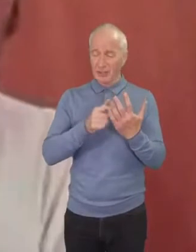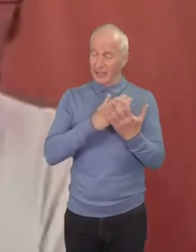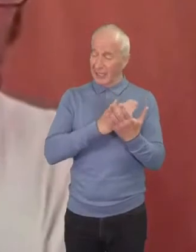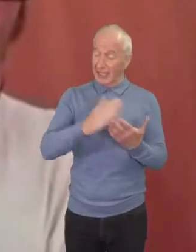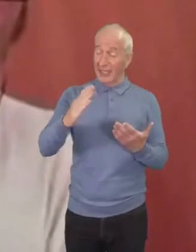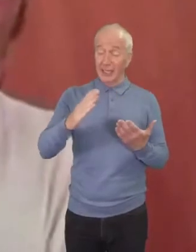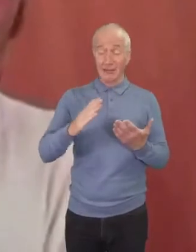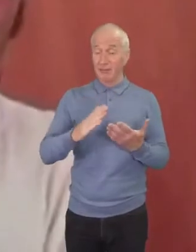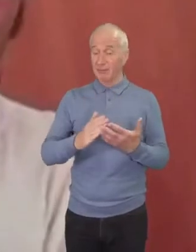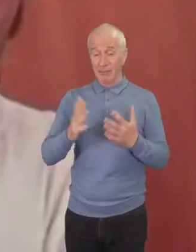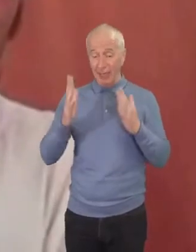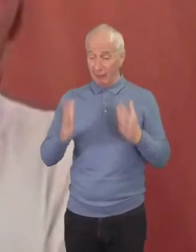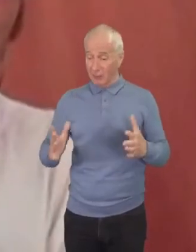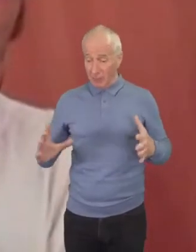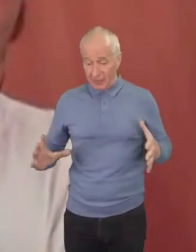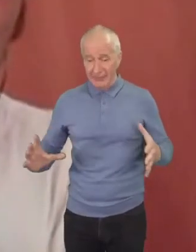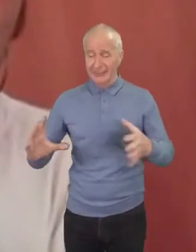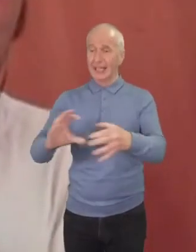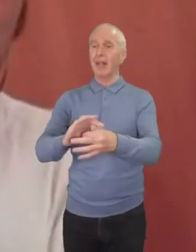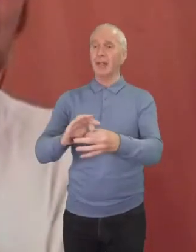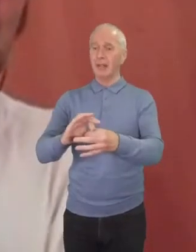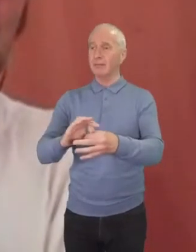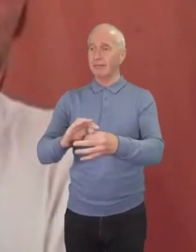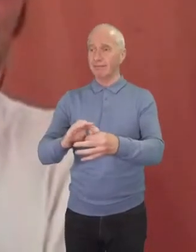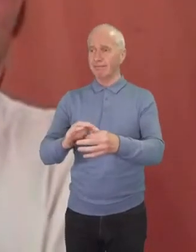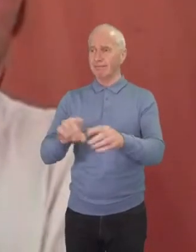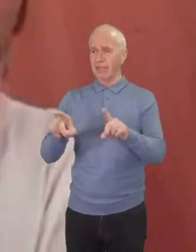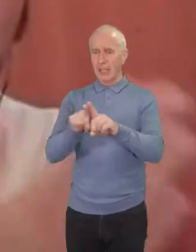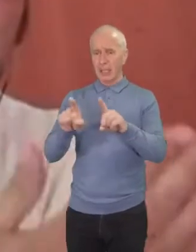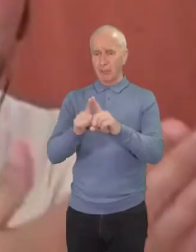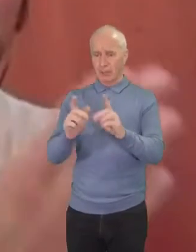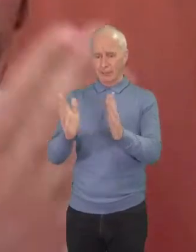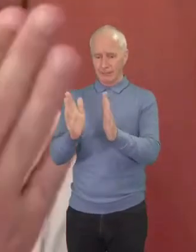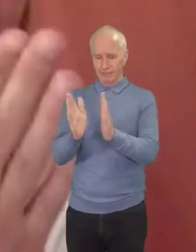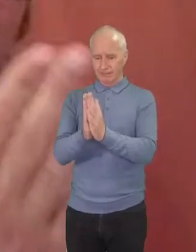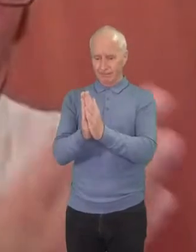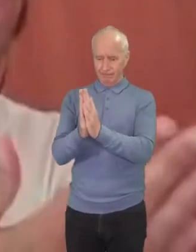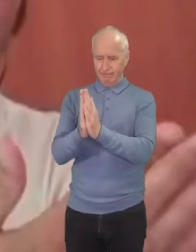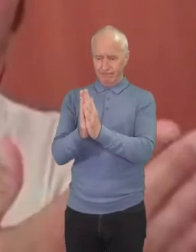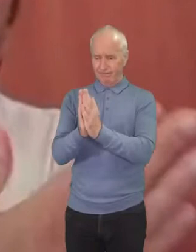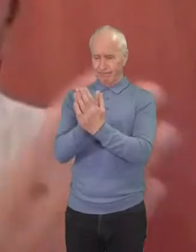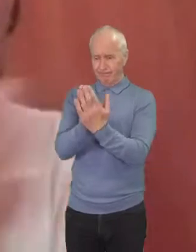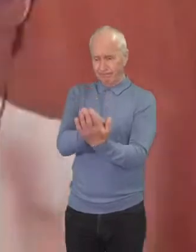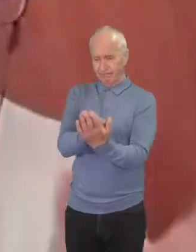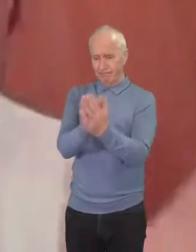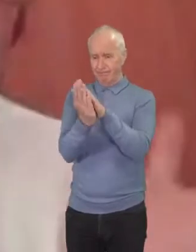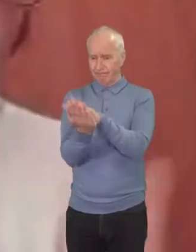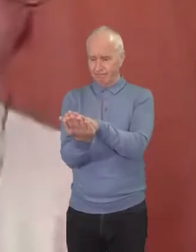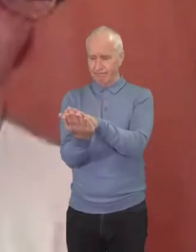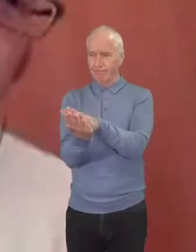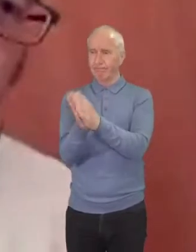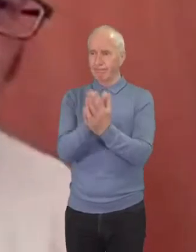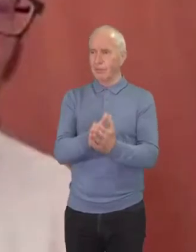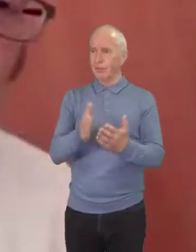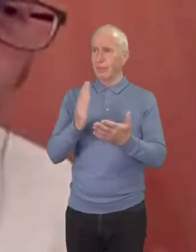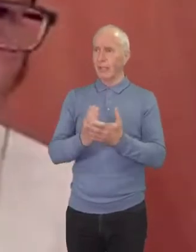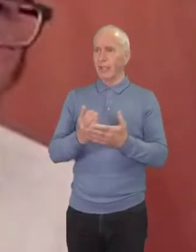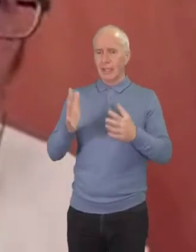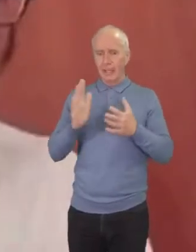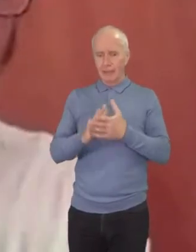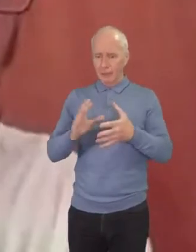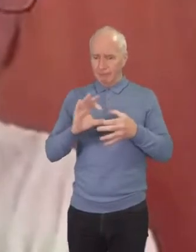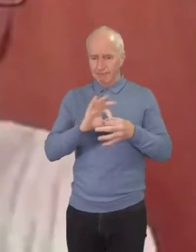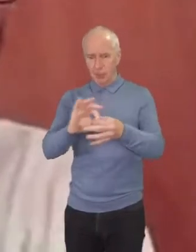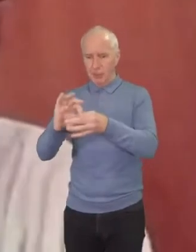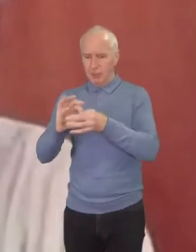sides of the same coin or i like the image that they're they're like blades of scissors that have to operate together and they